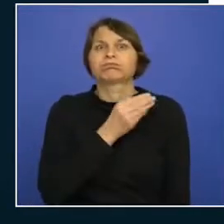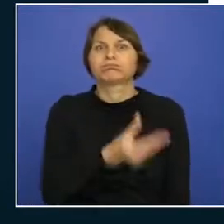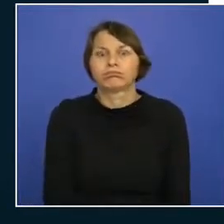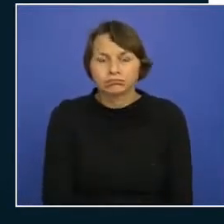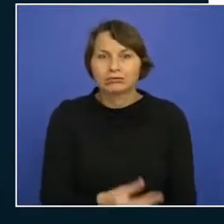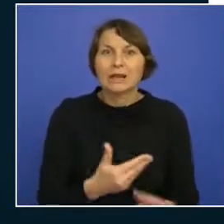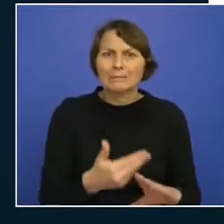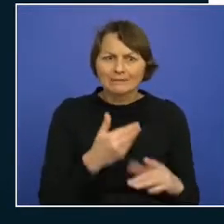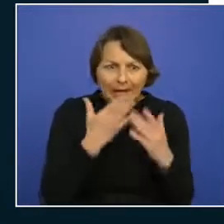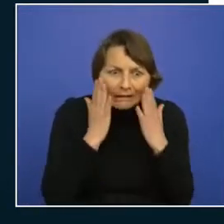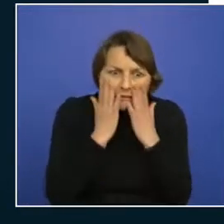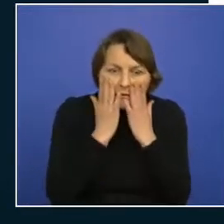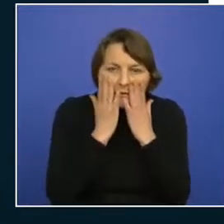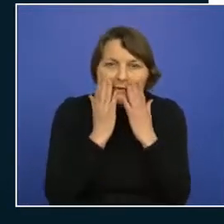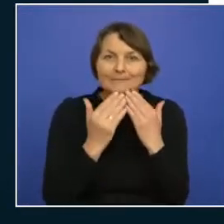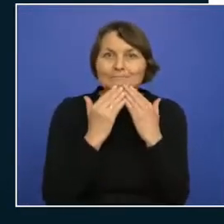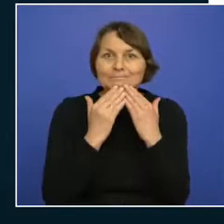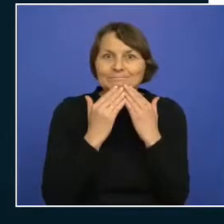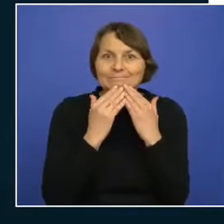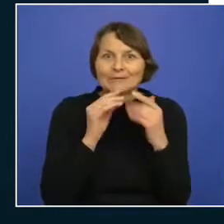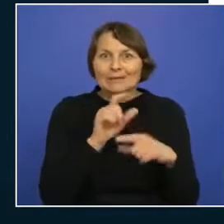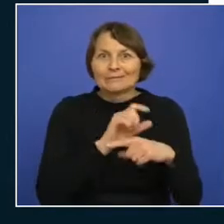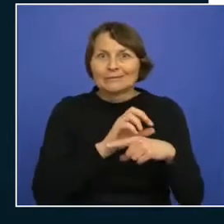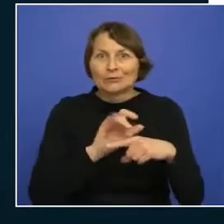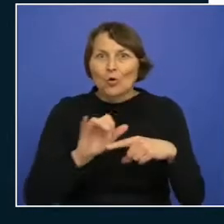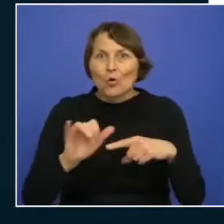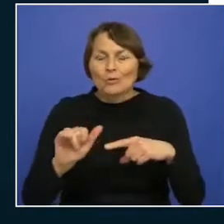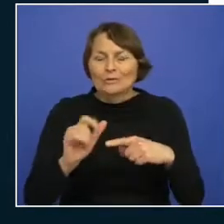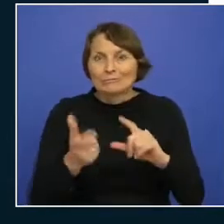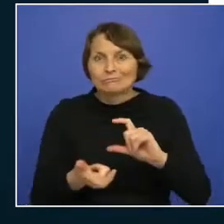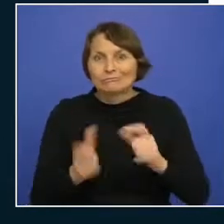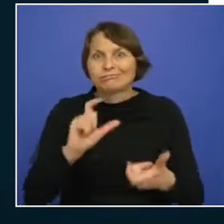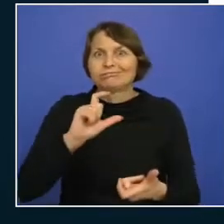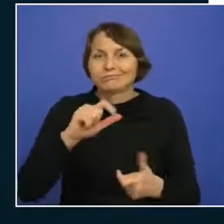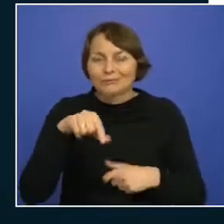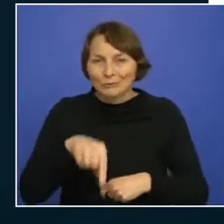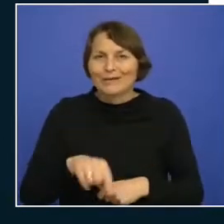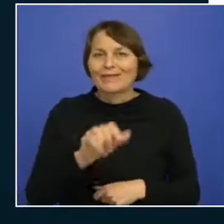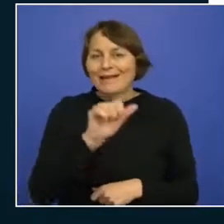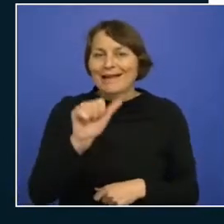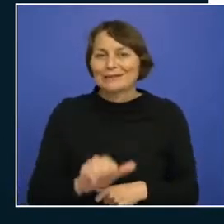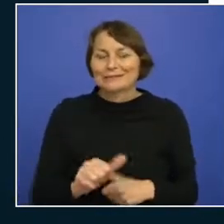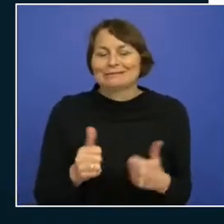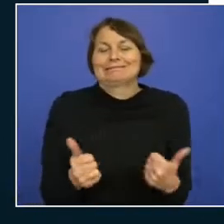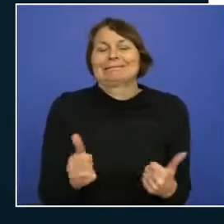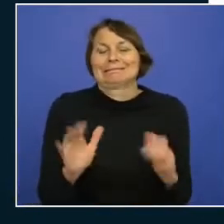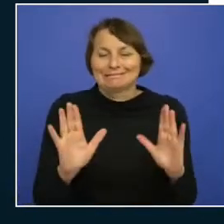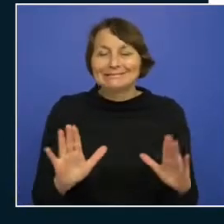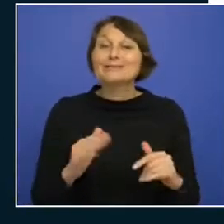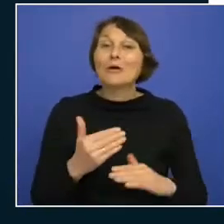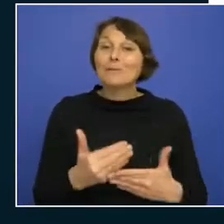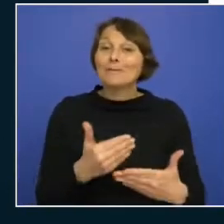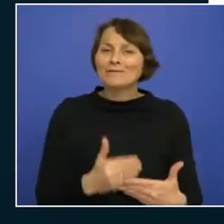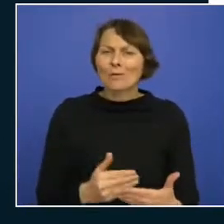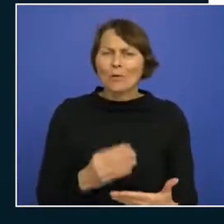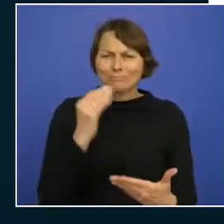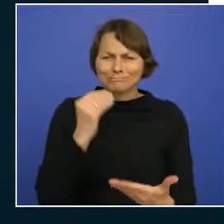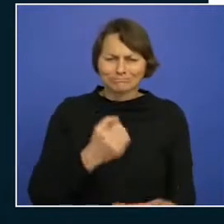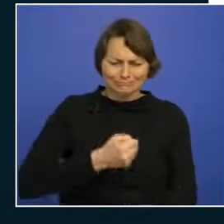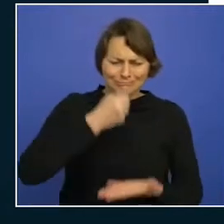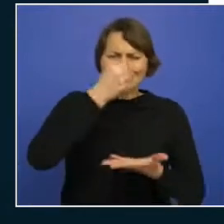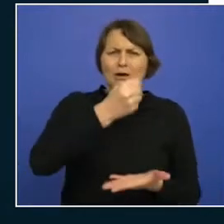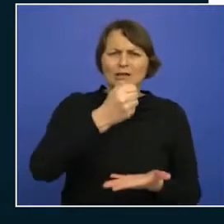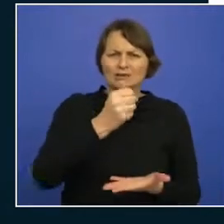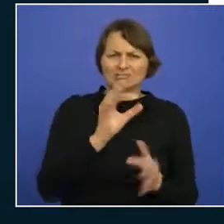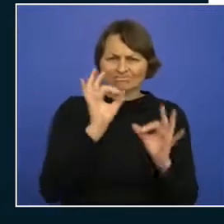Azure so really important and setting up these budgets and quotas support organizational accountability